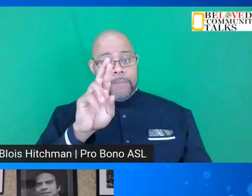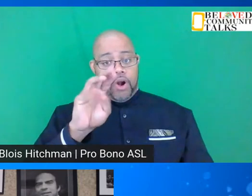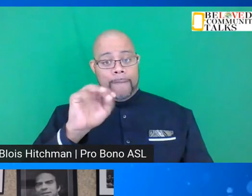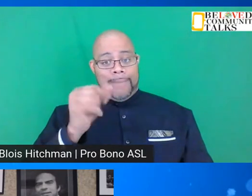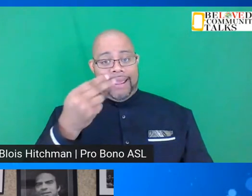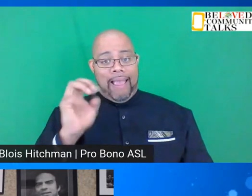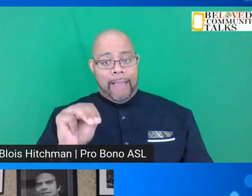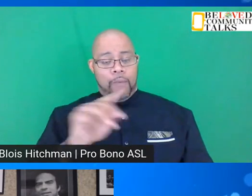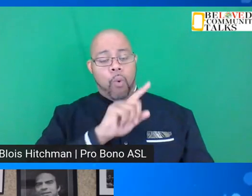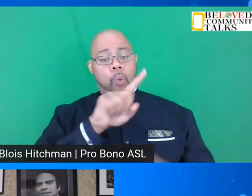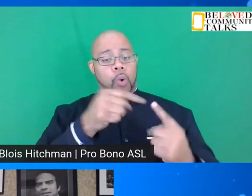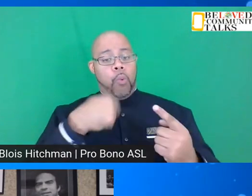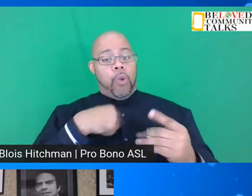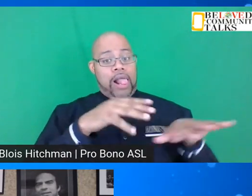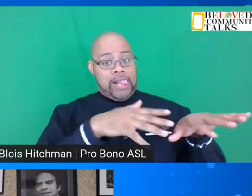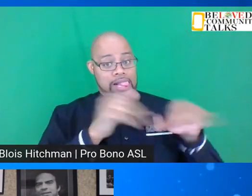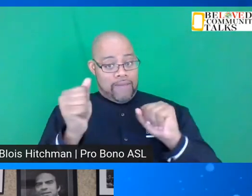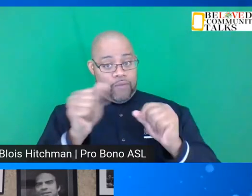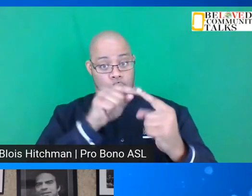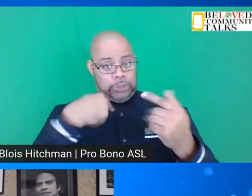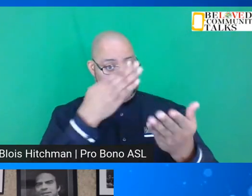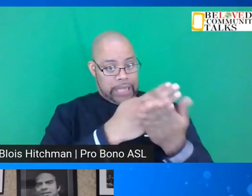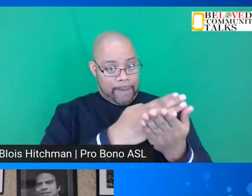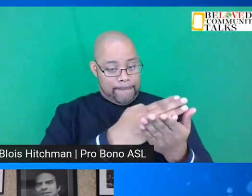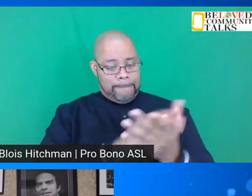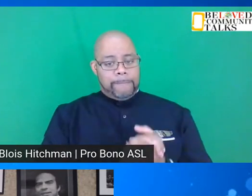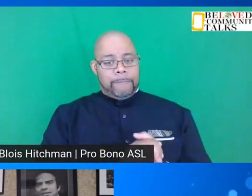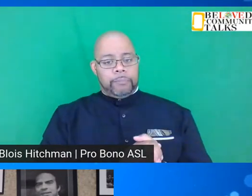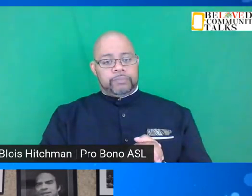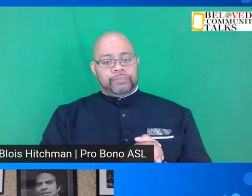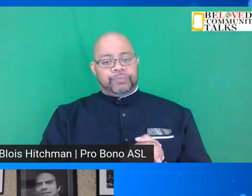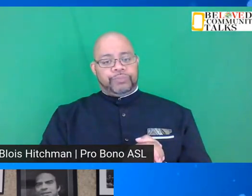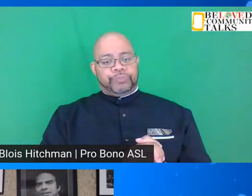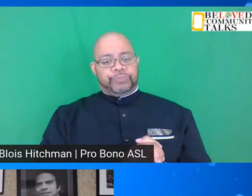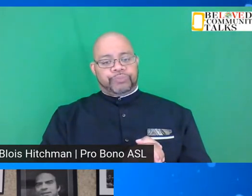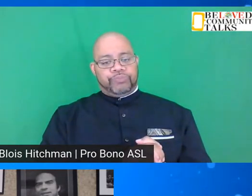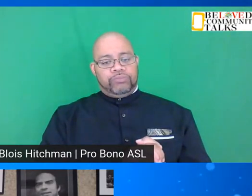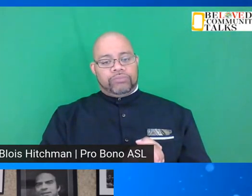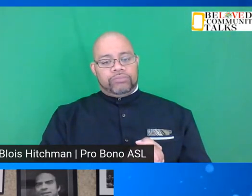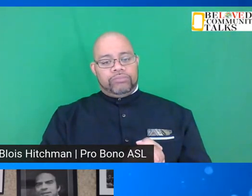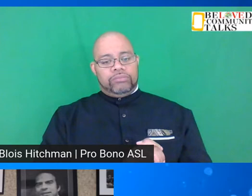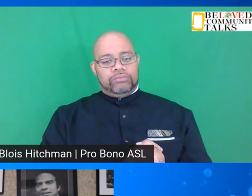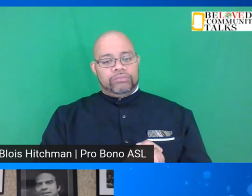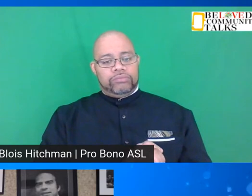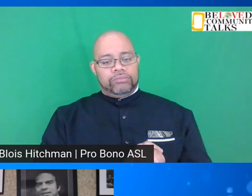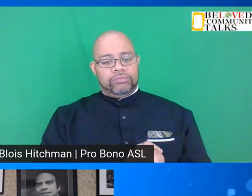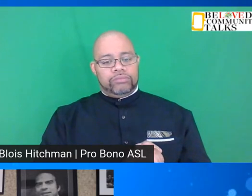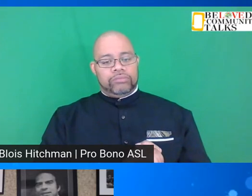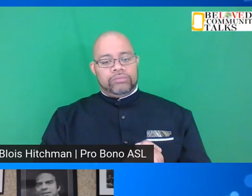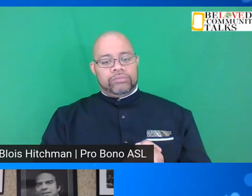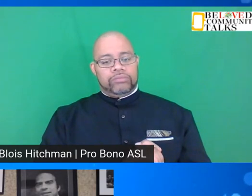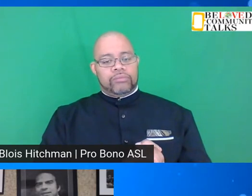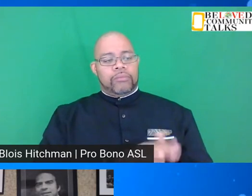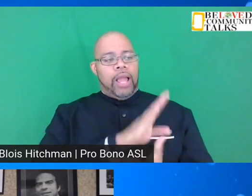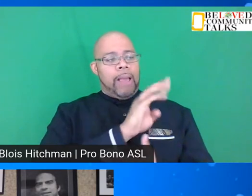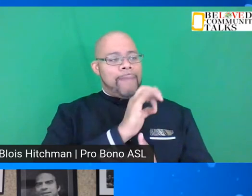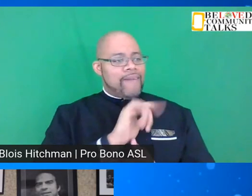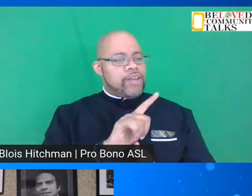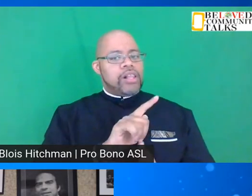And then when we stopped, Beville and